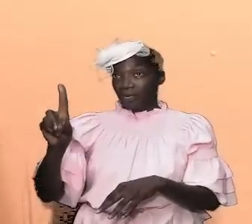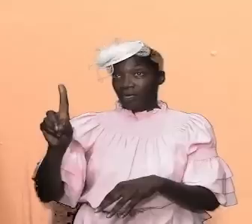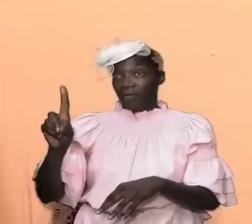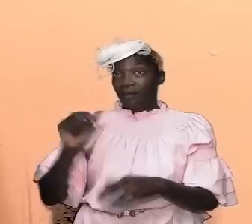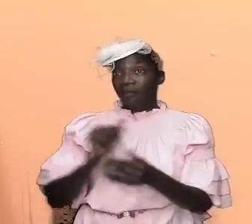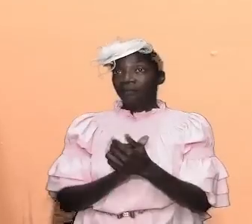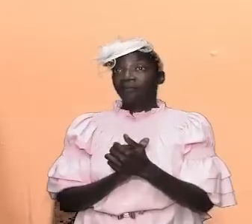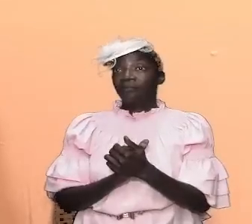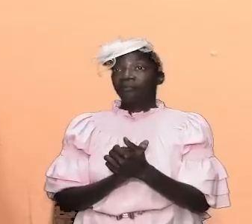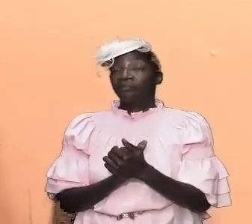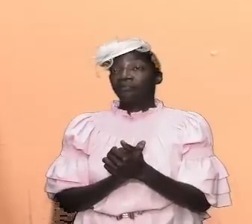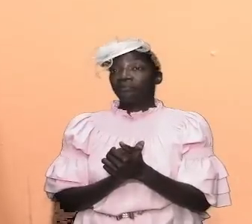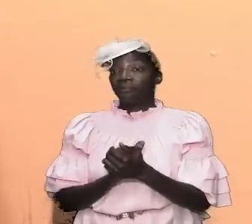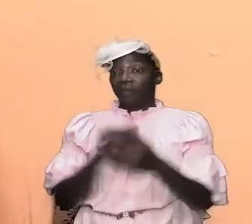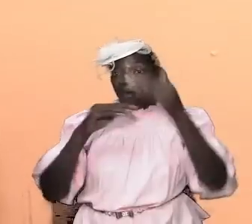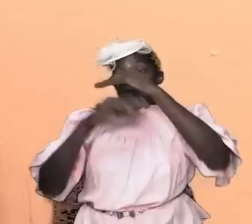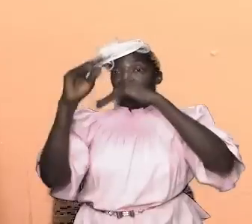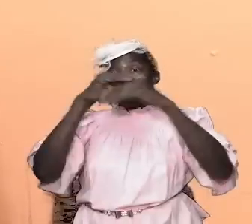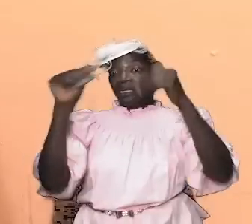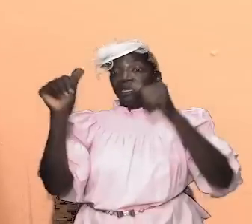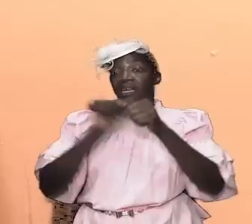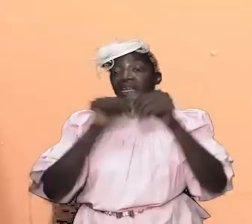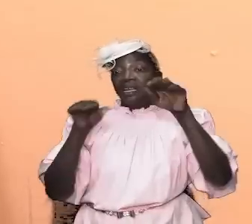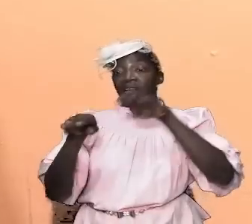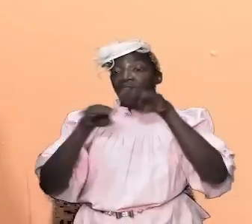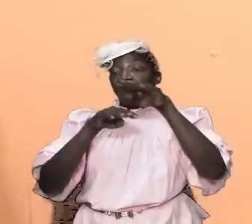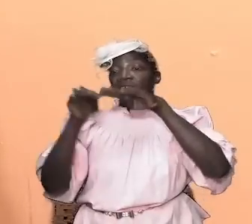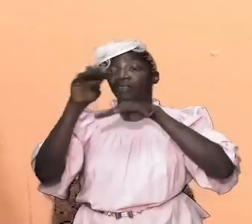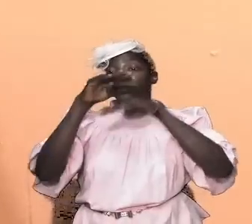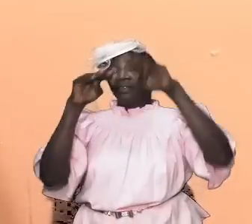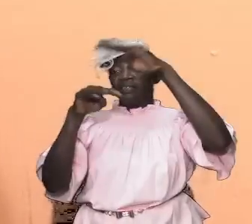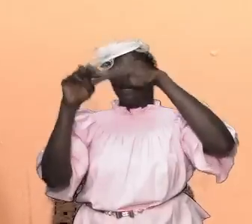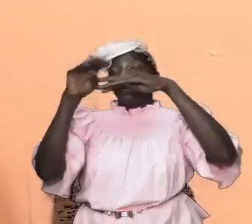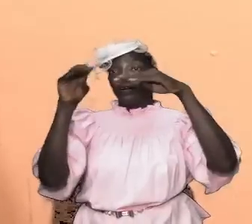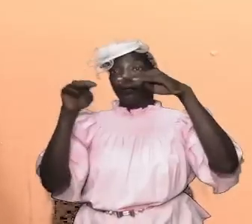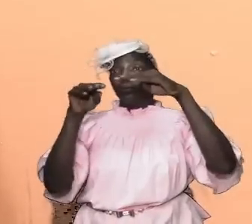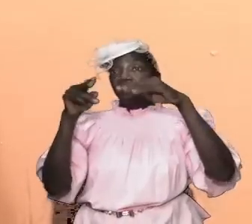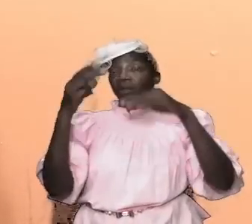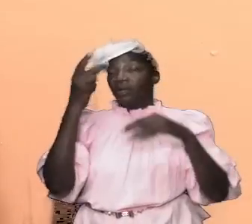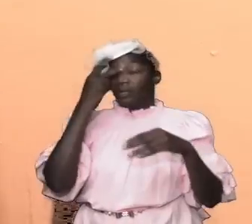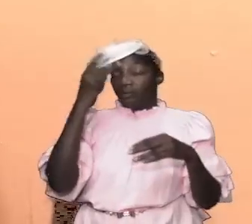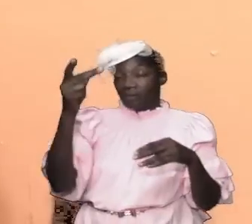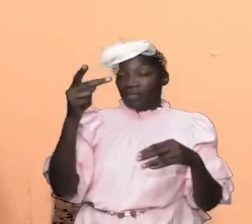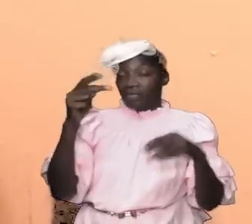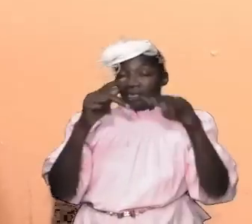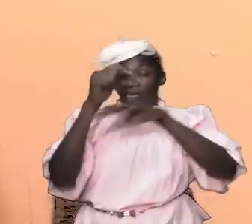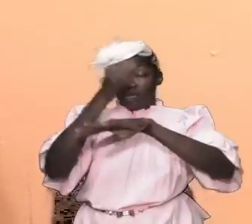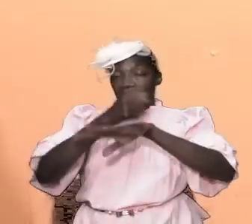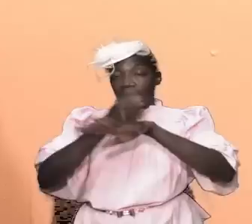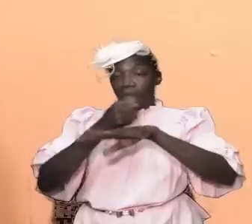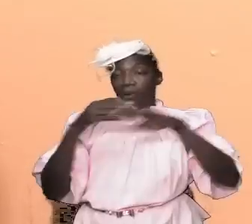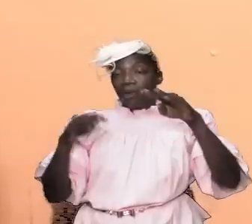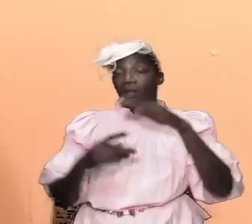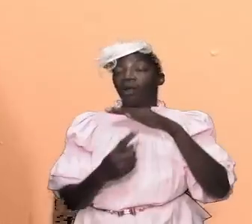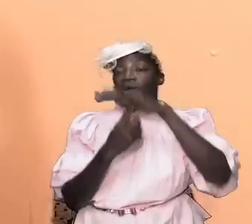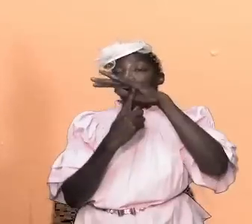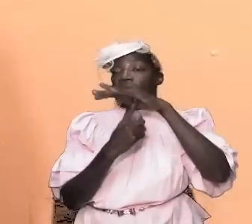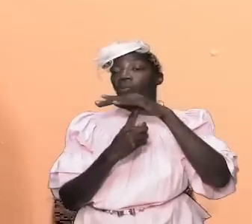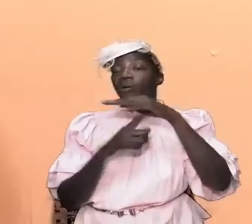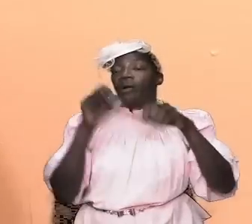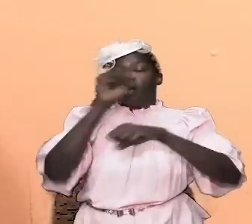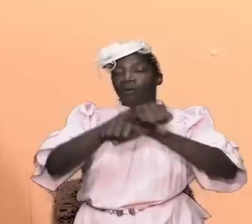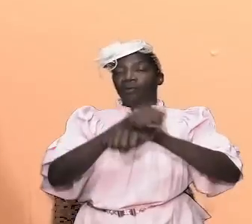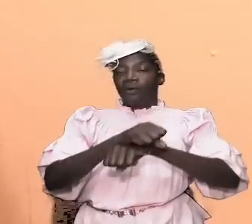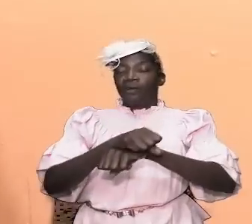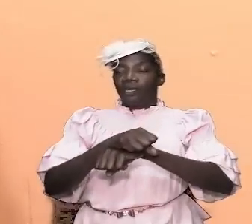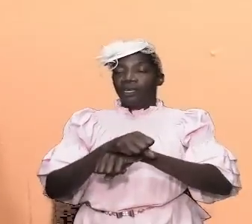that stage but every step of the way we see when the temple is up and working right the shekinah presence